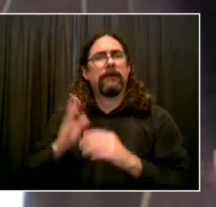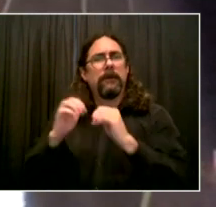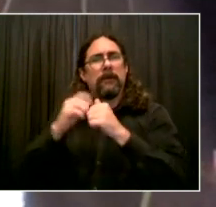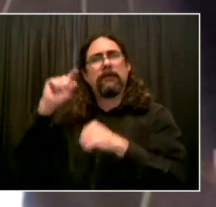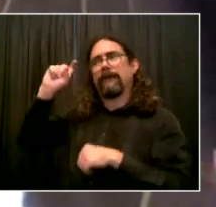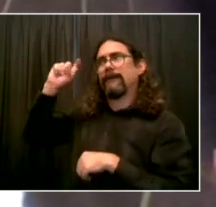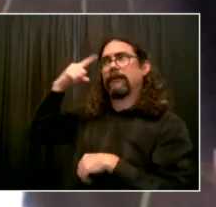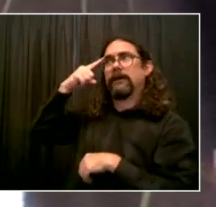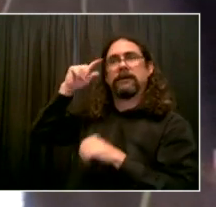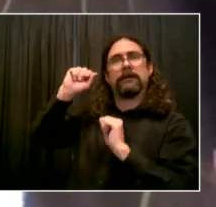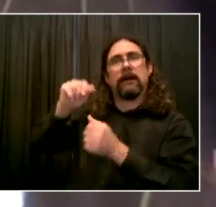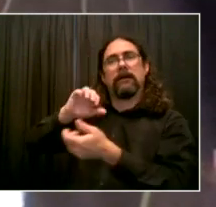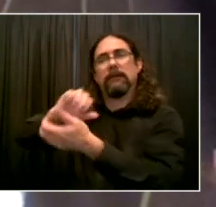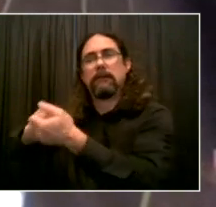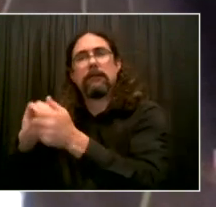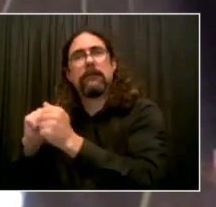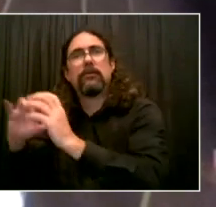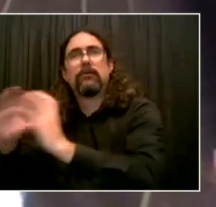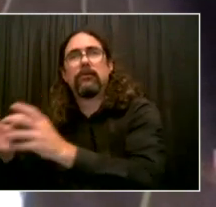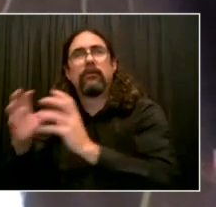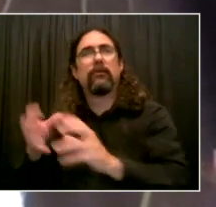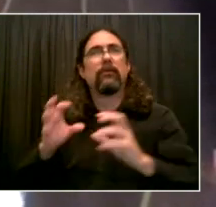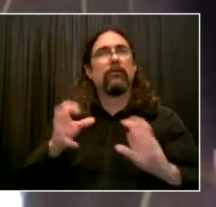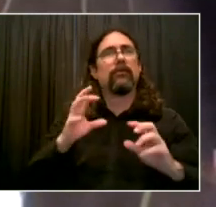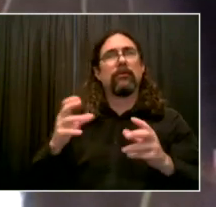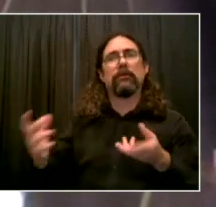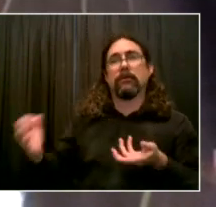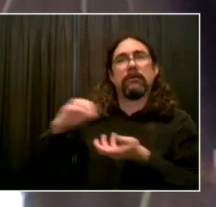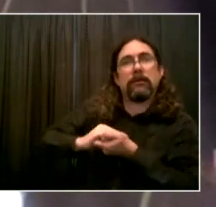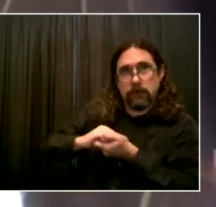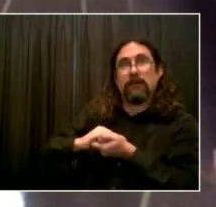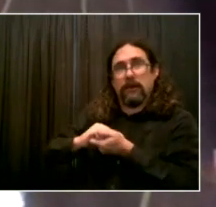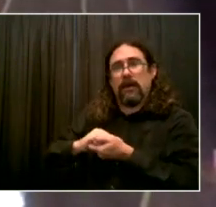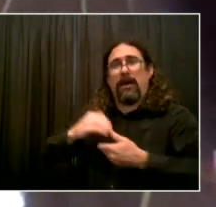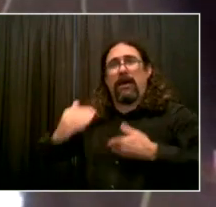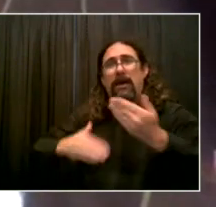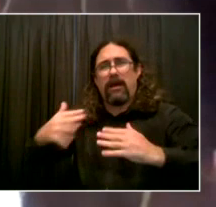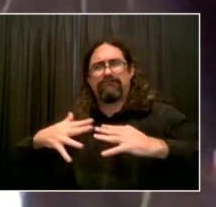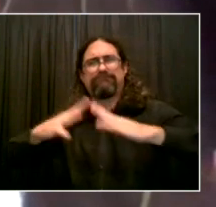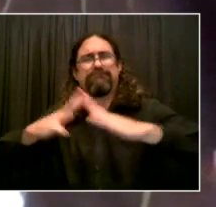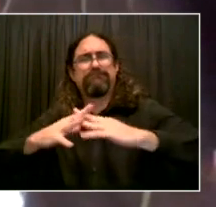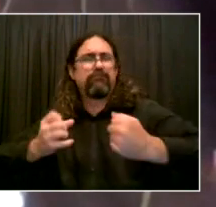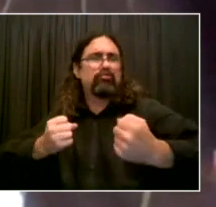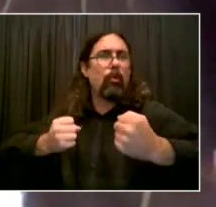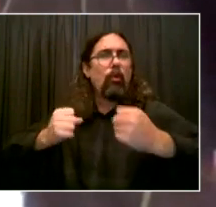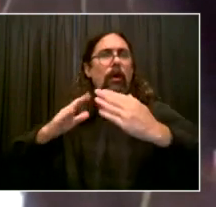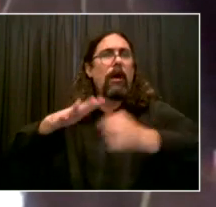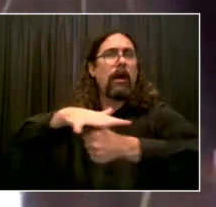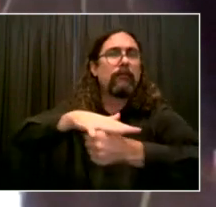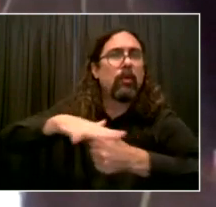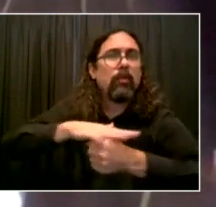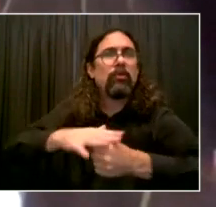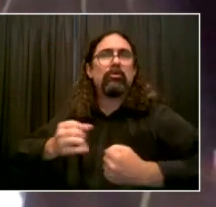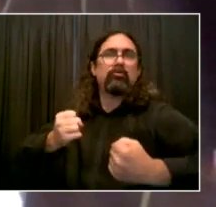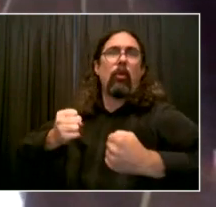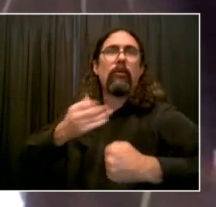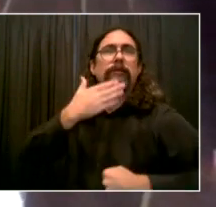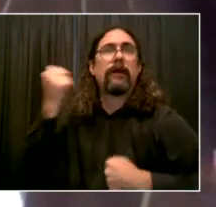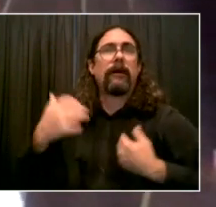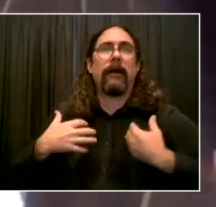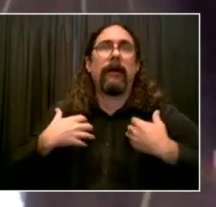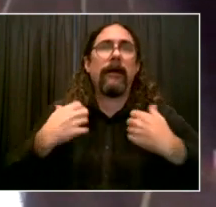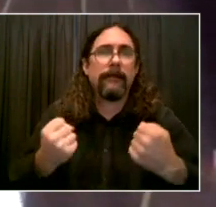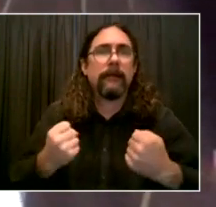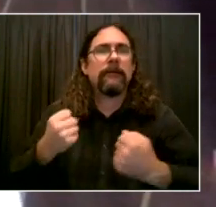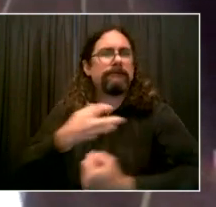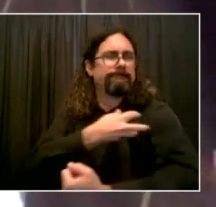only for the community. The disproportionate suffering and death of black and brown communities from COVID must end.